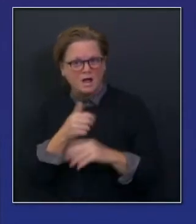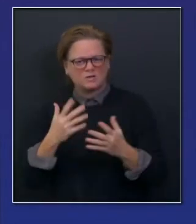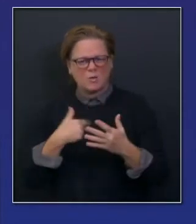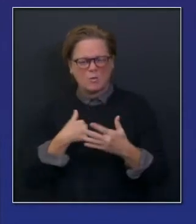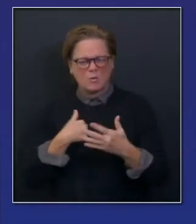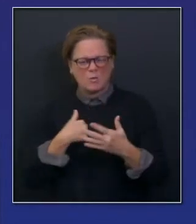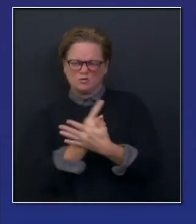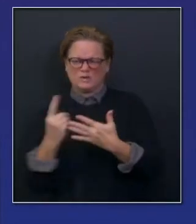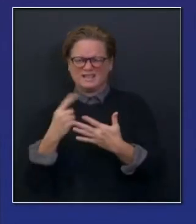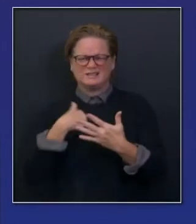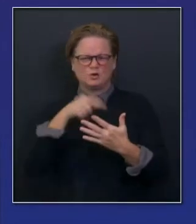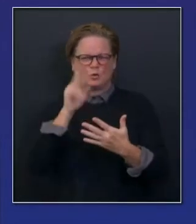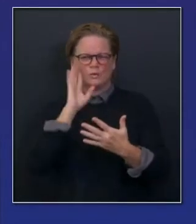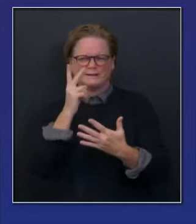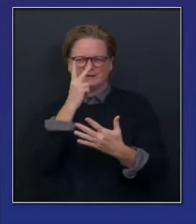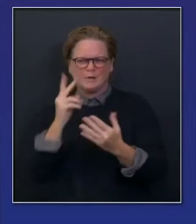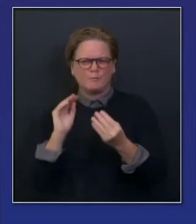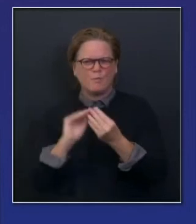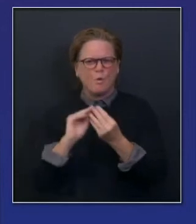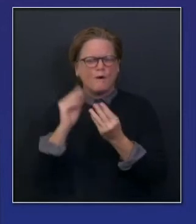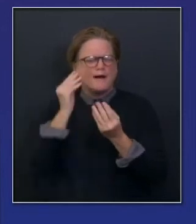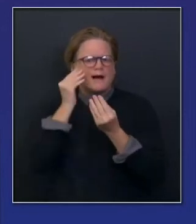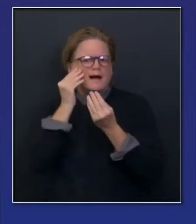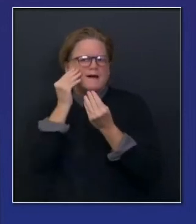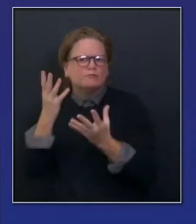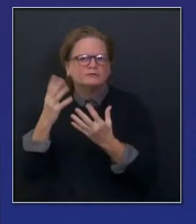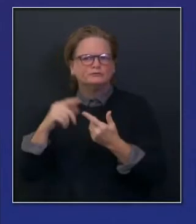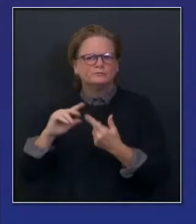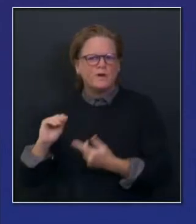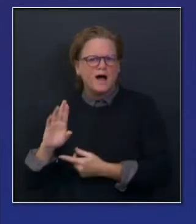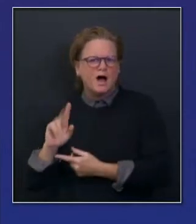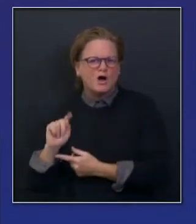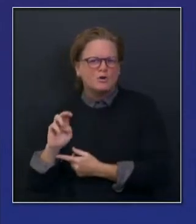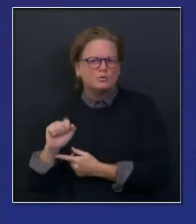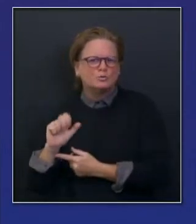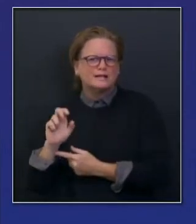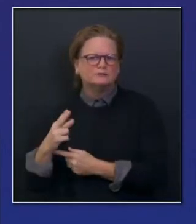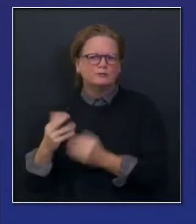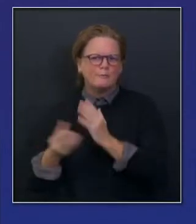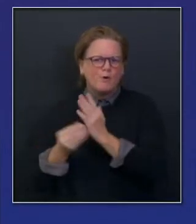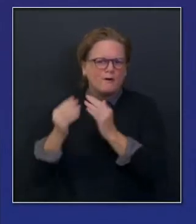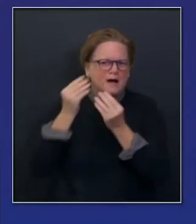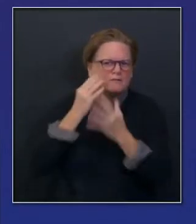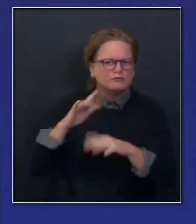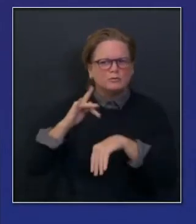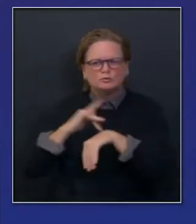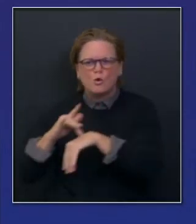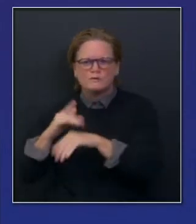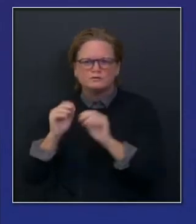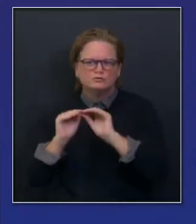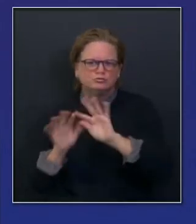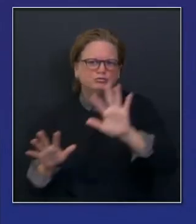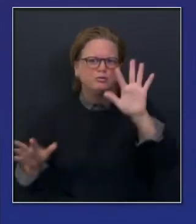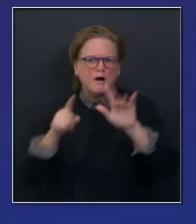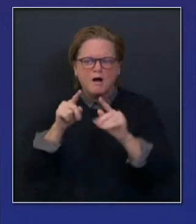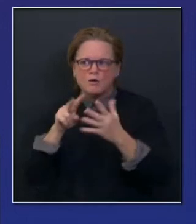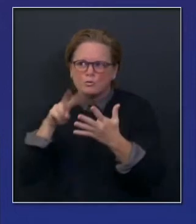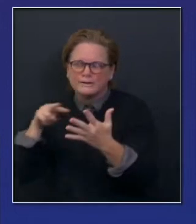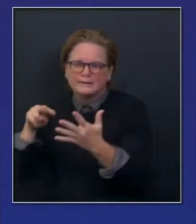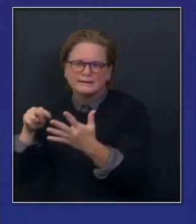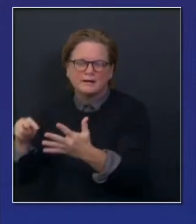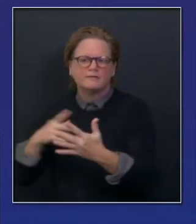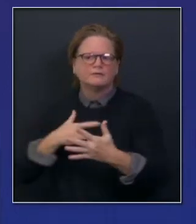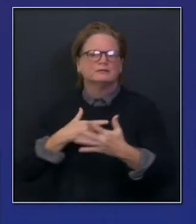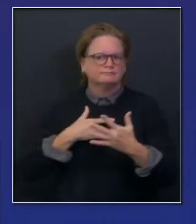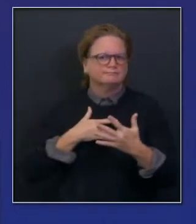see more trusted messengers and PSAs coming out, more doctors and more folks in the community that will be part of that program.